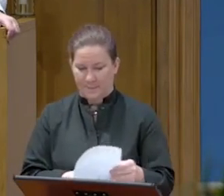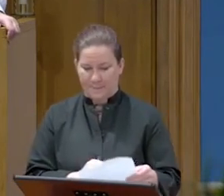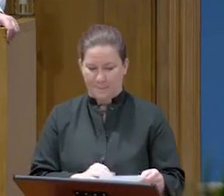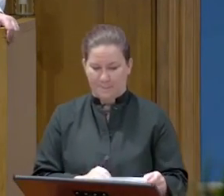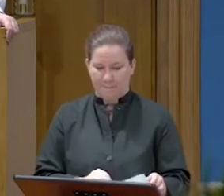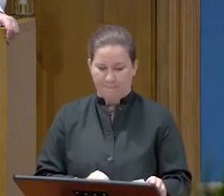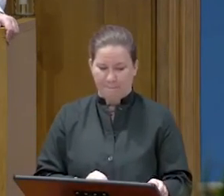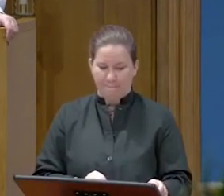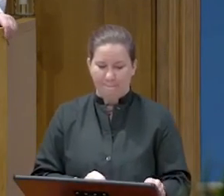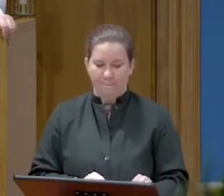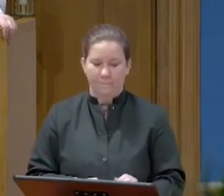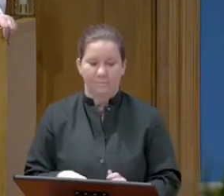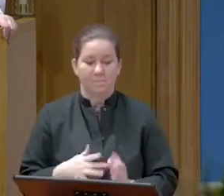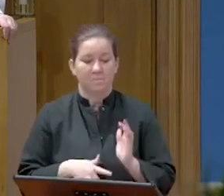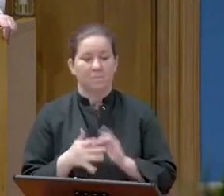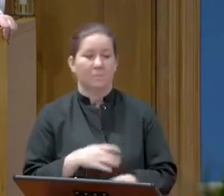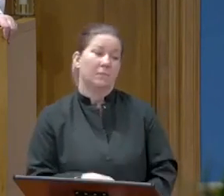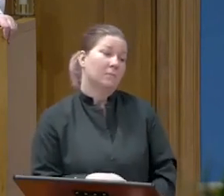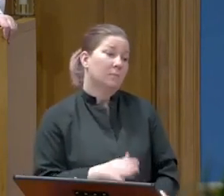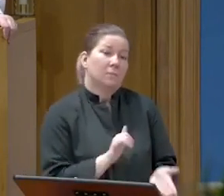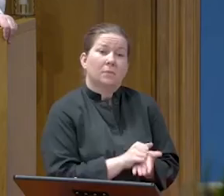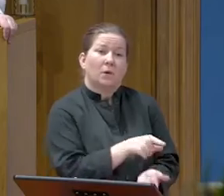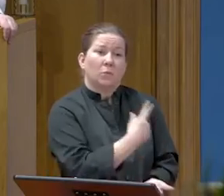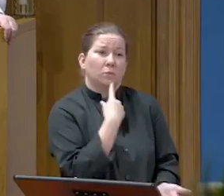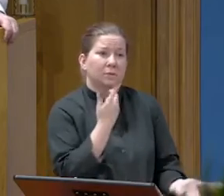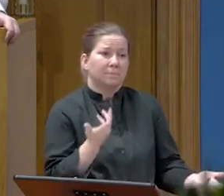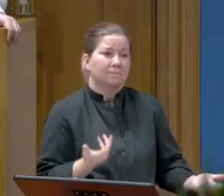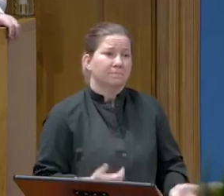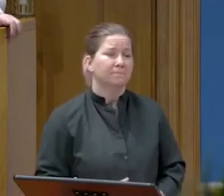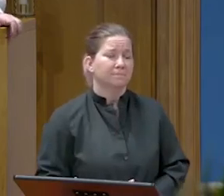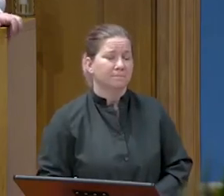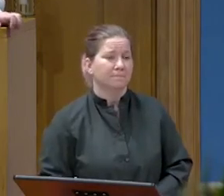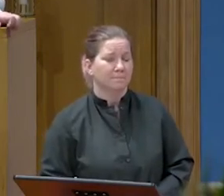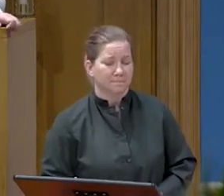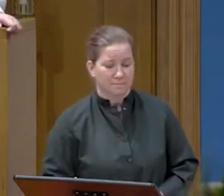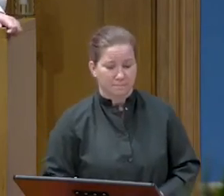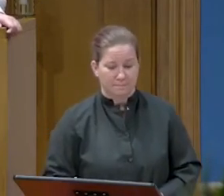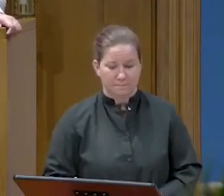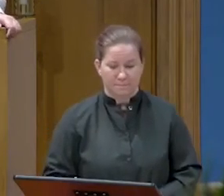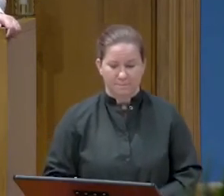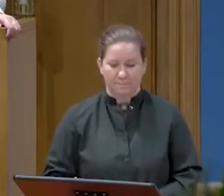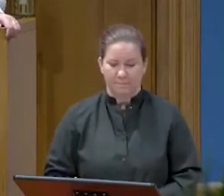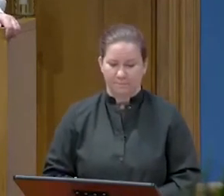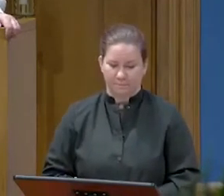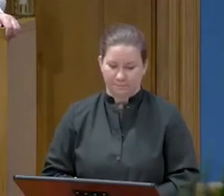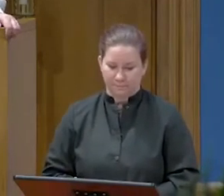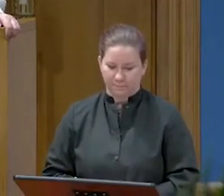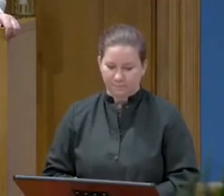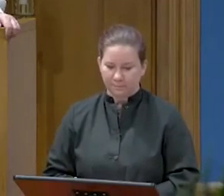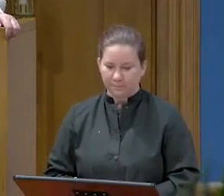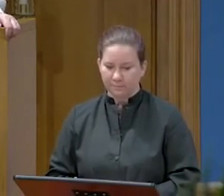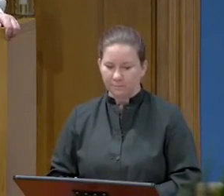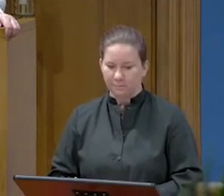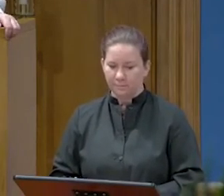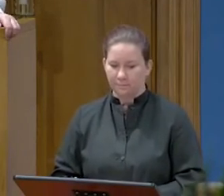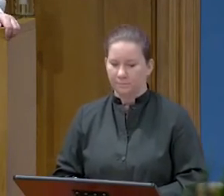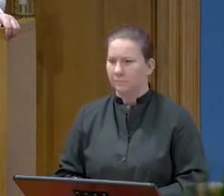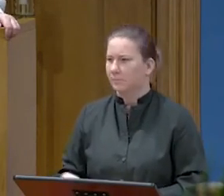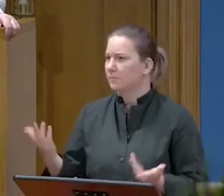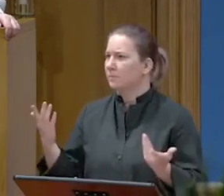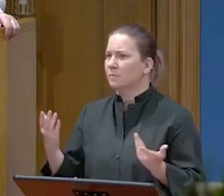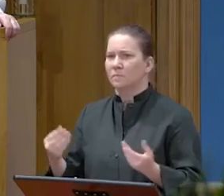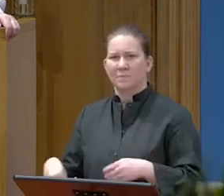He said to them, You say that I am. Then they said, What further testimony